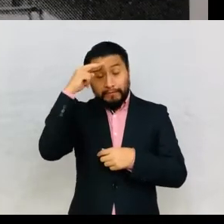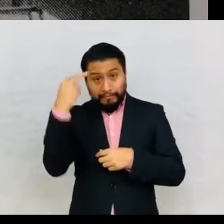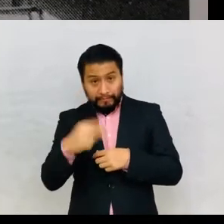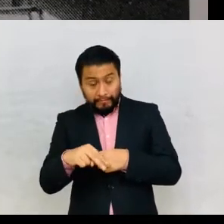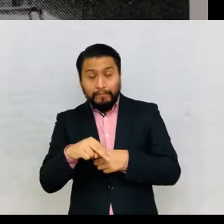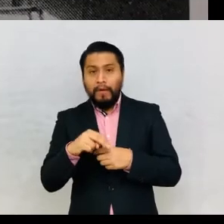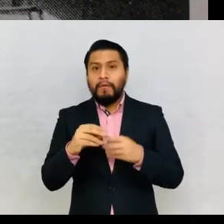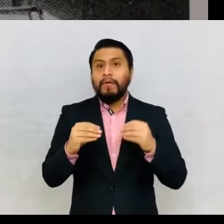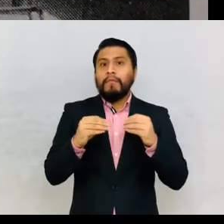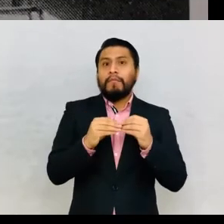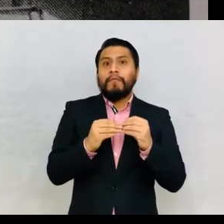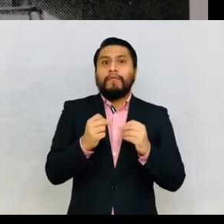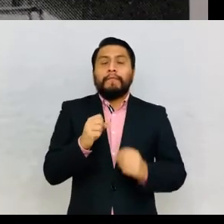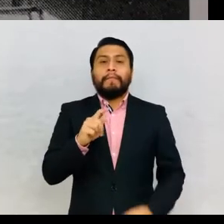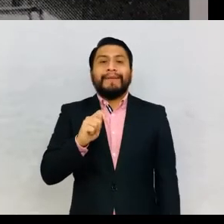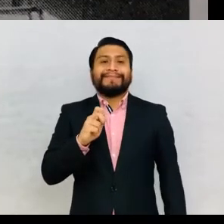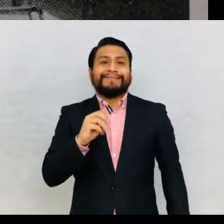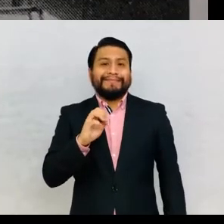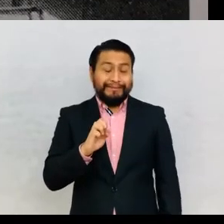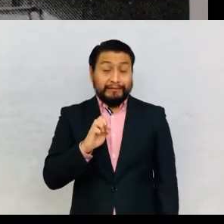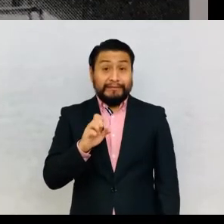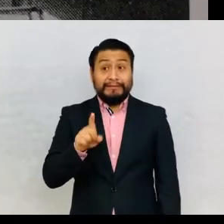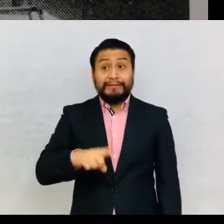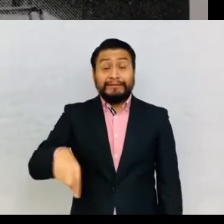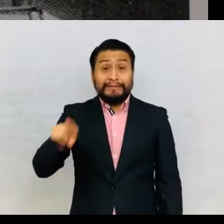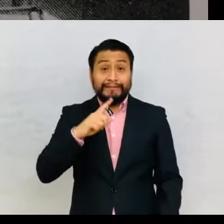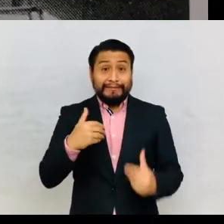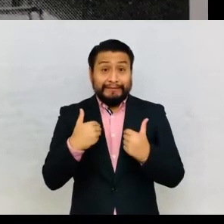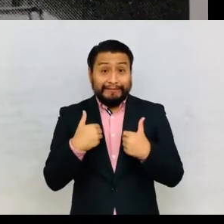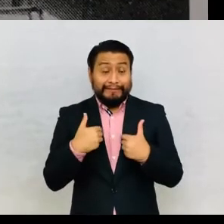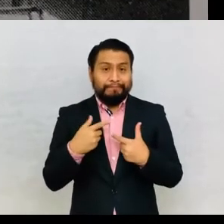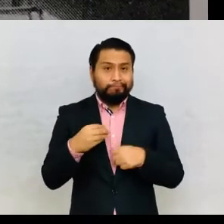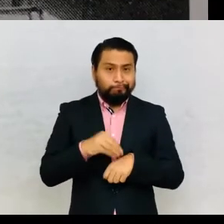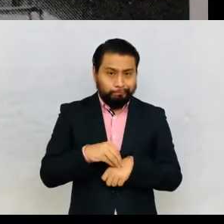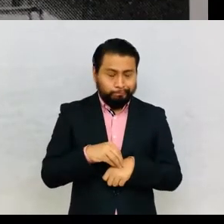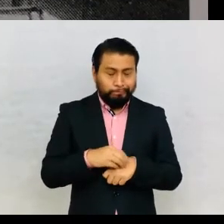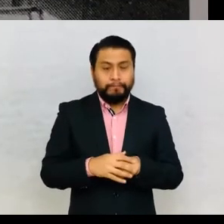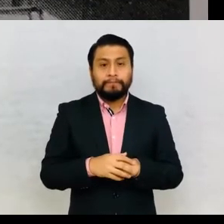dominated, and that racial homogenization had arrived.